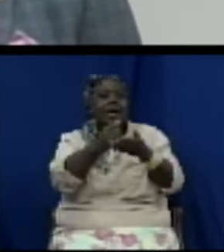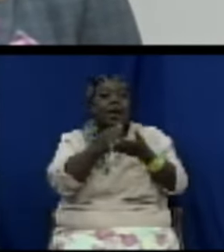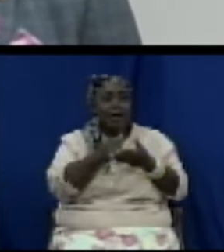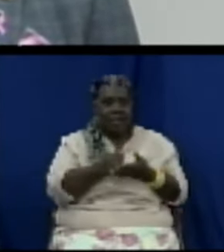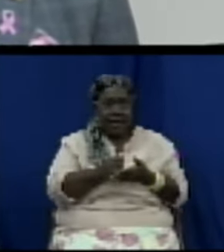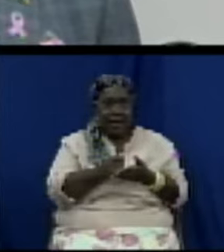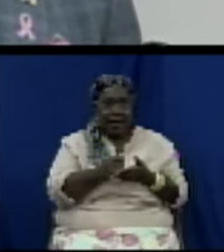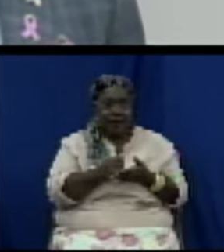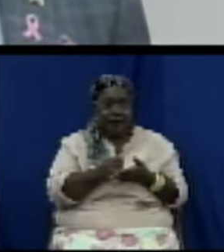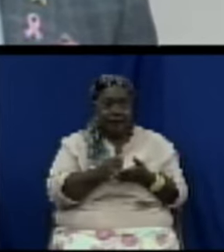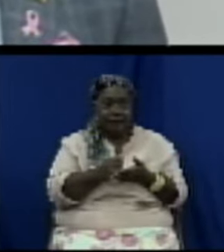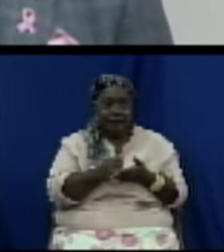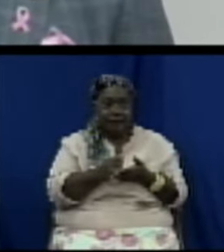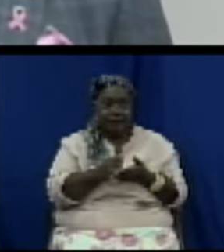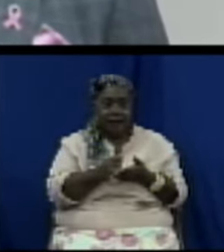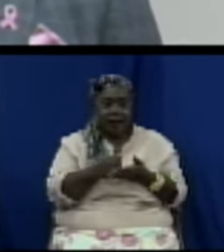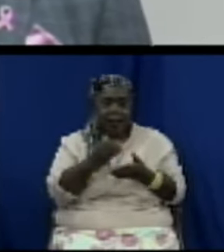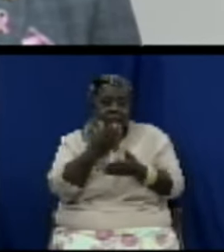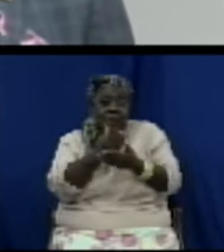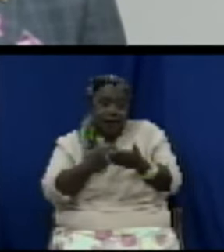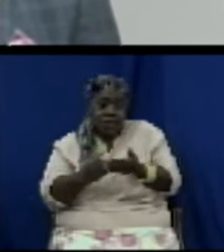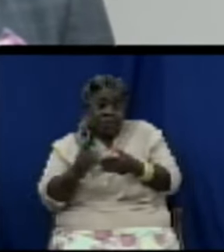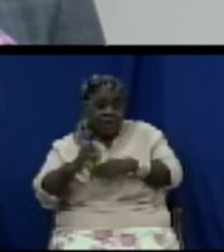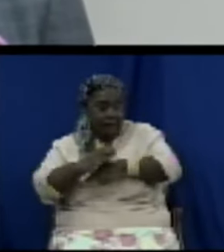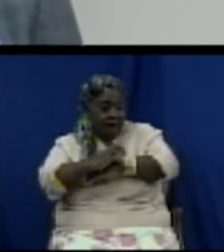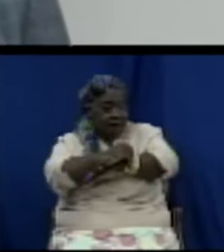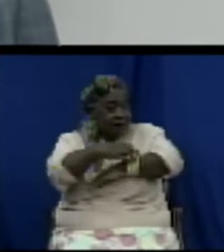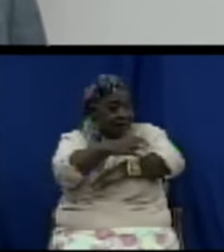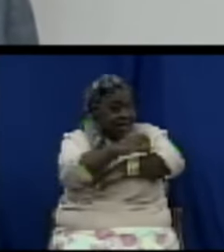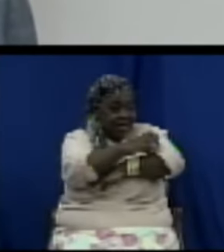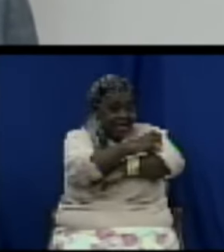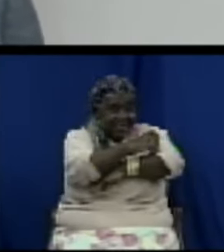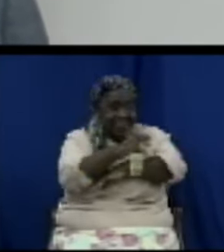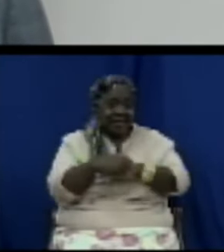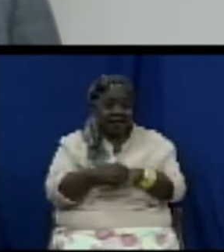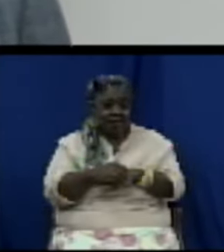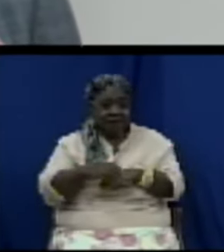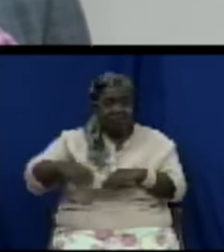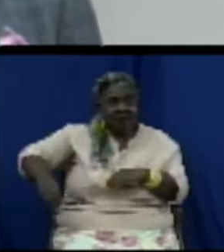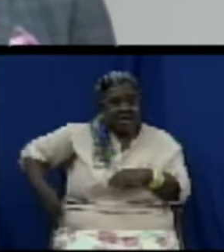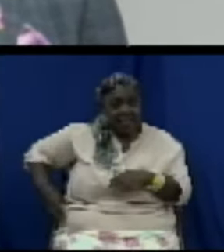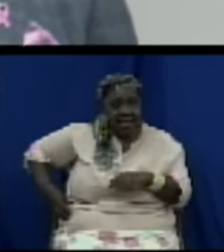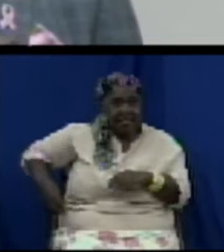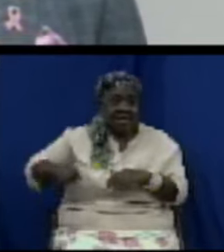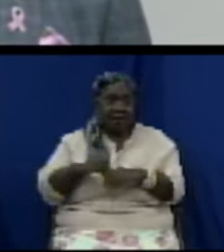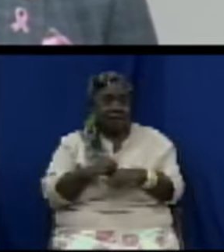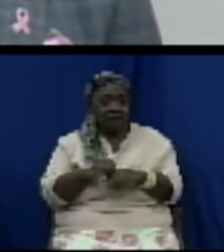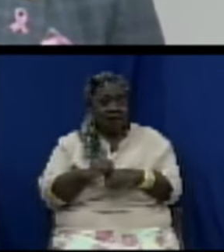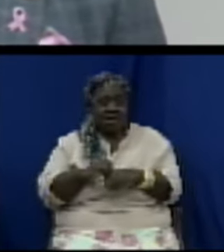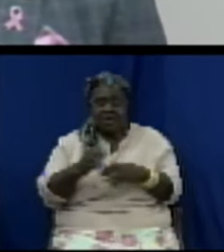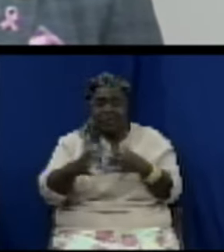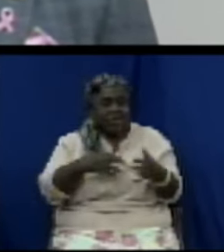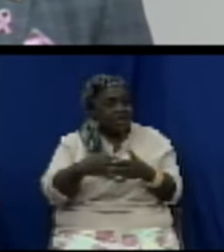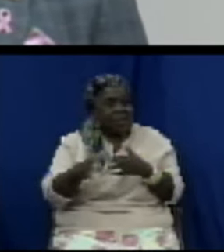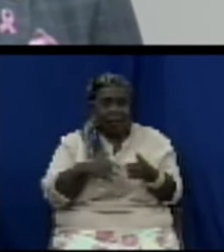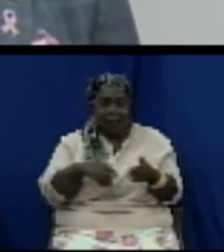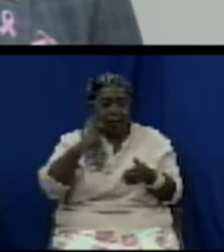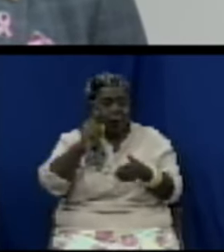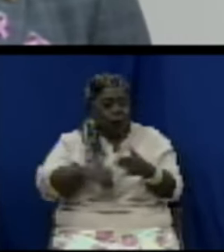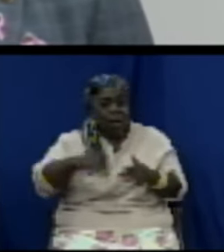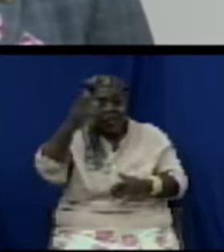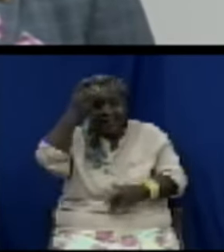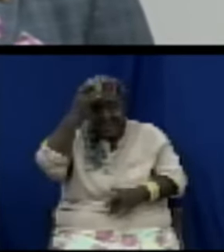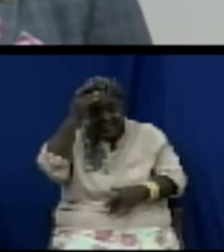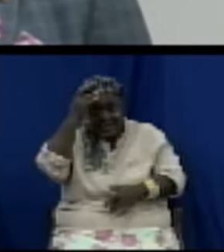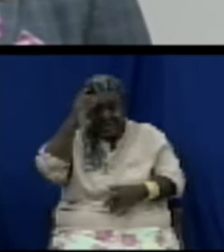eliminate that. Whether they have cancers at a young age, heart problems at a young age, kidney problems at a young age, whatever the scenario is and they need to go